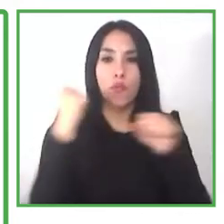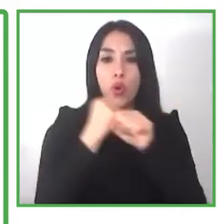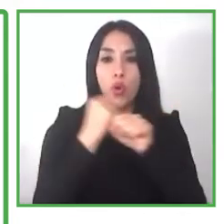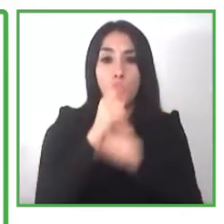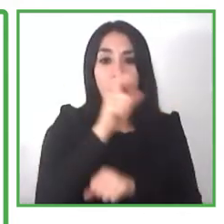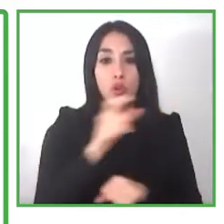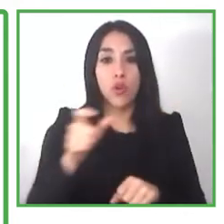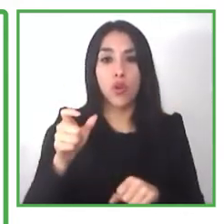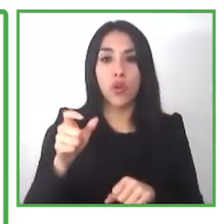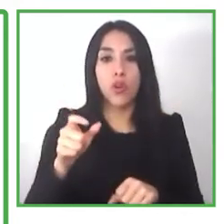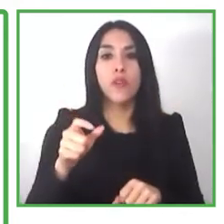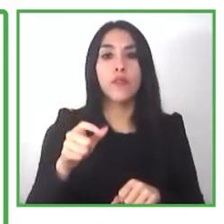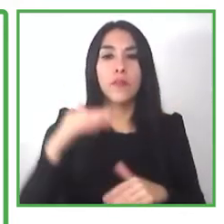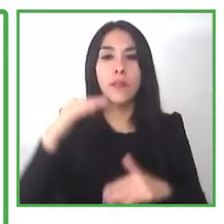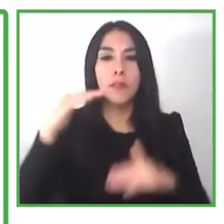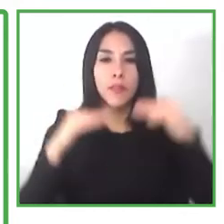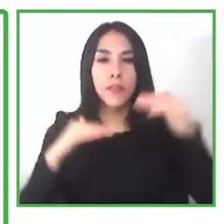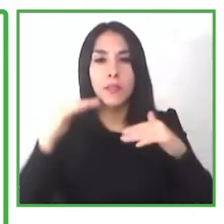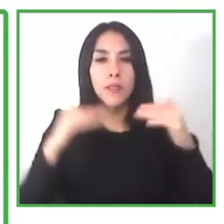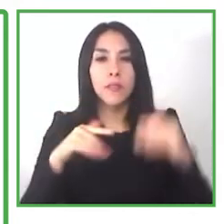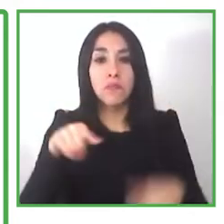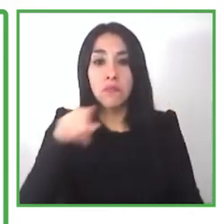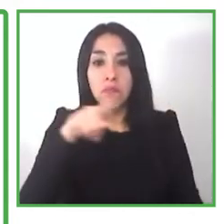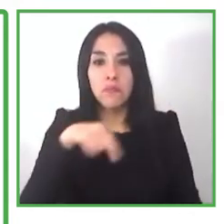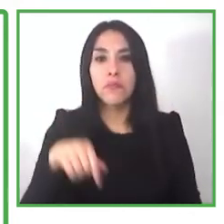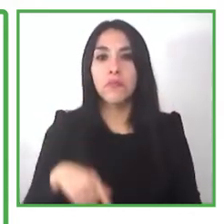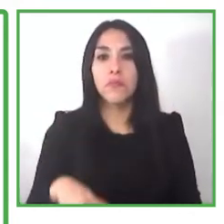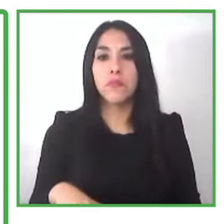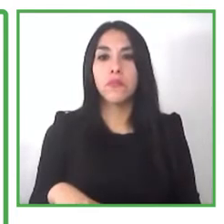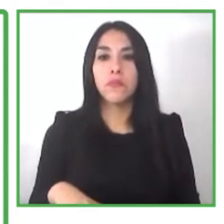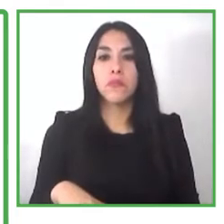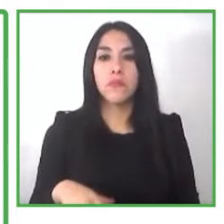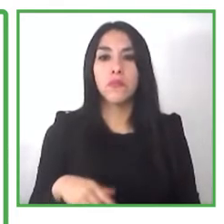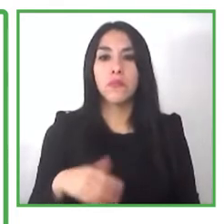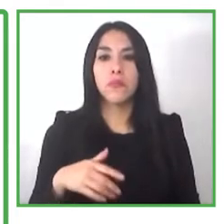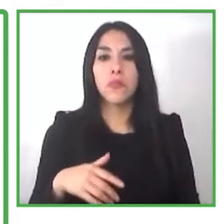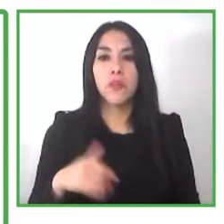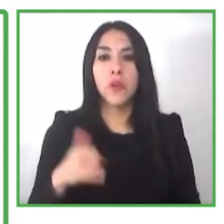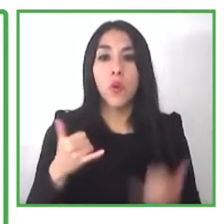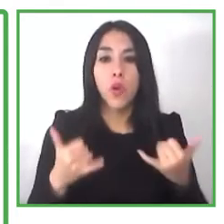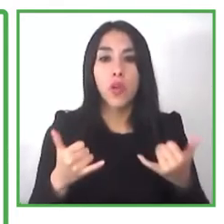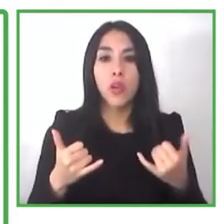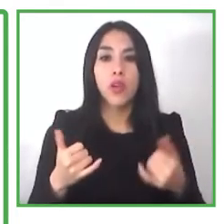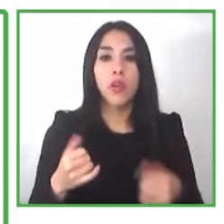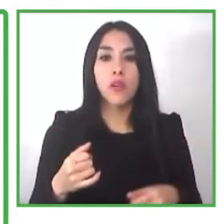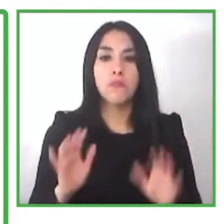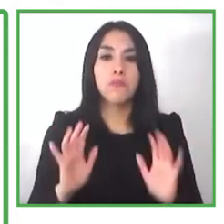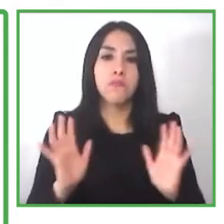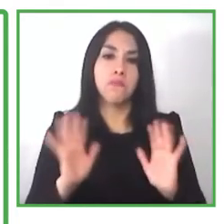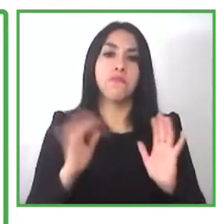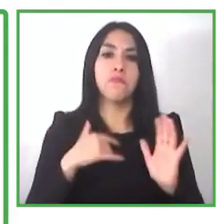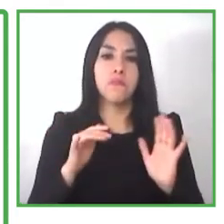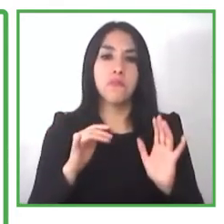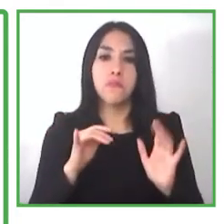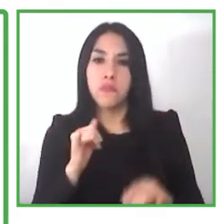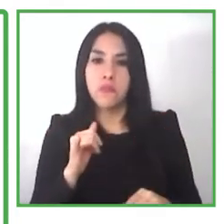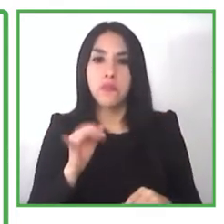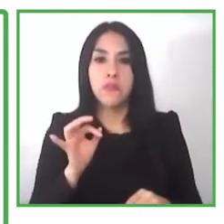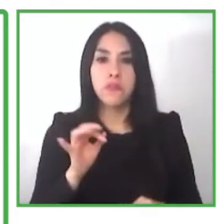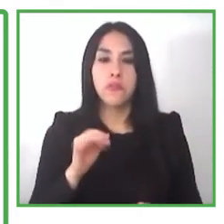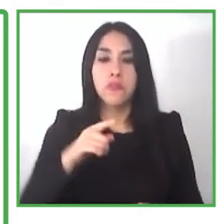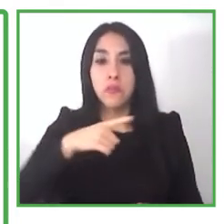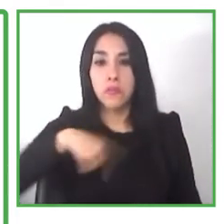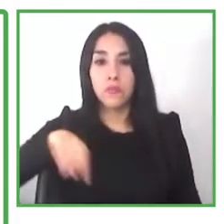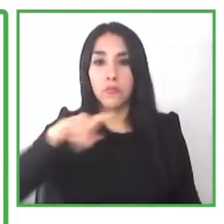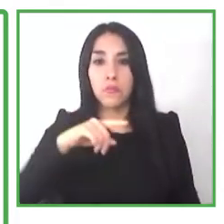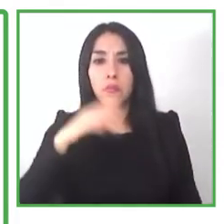systems in place for our uh young adults because when they when when an environment is struck it gives